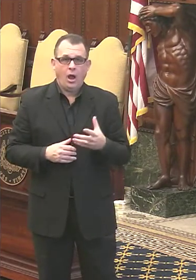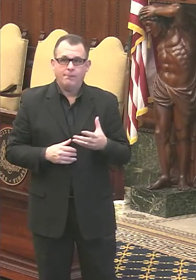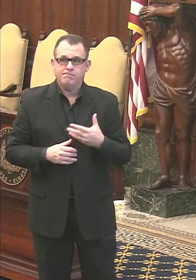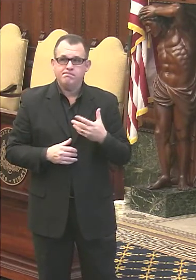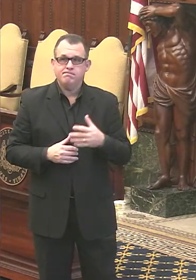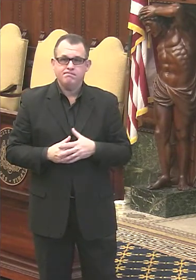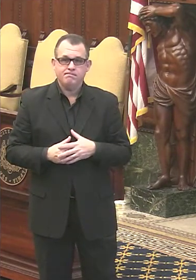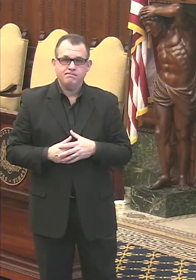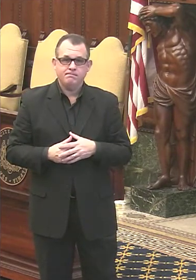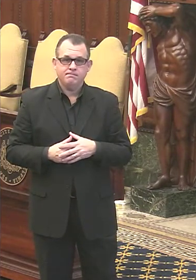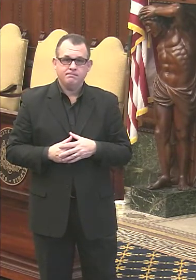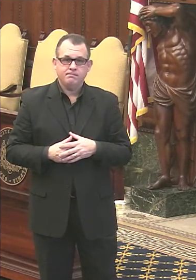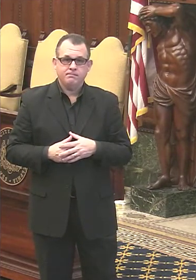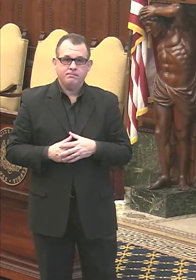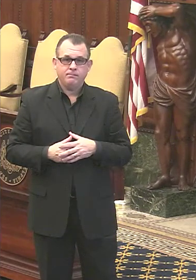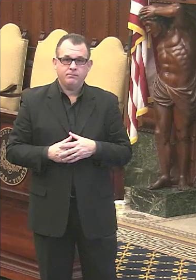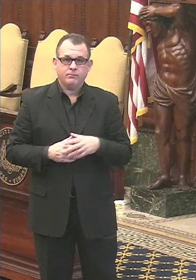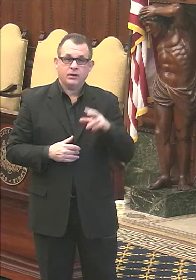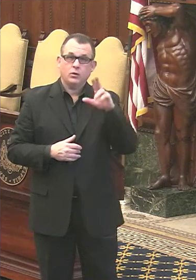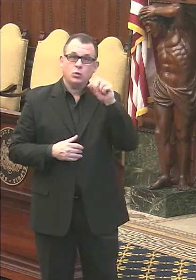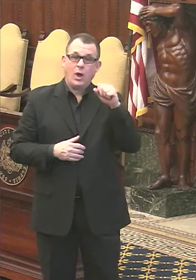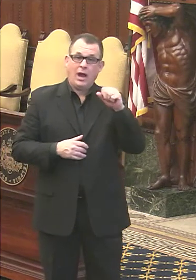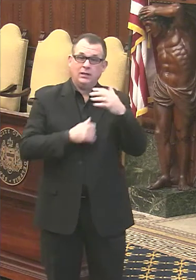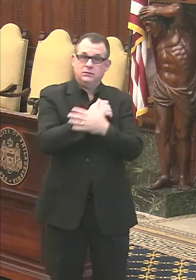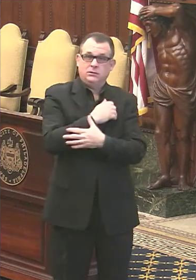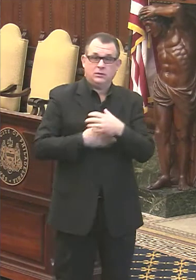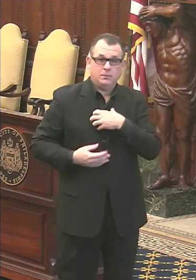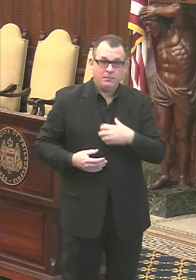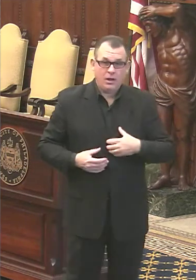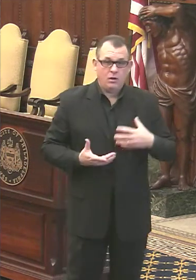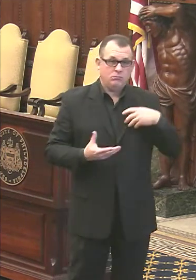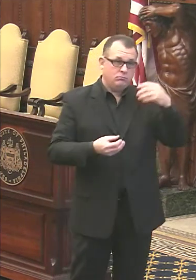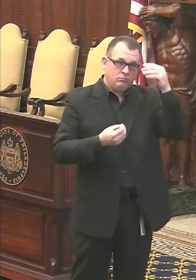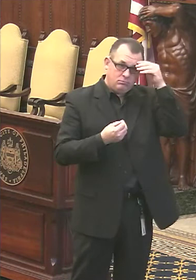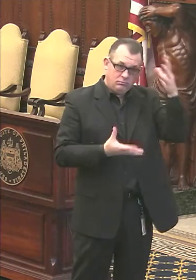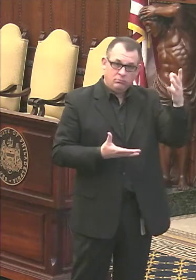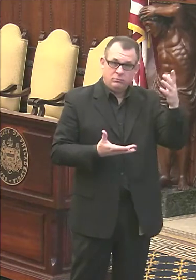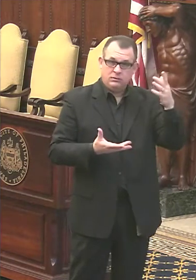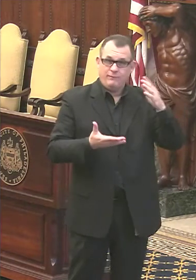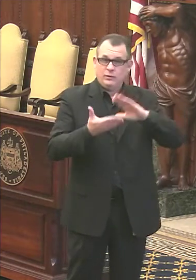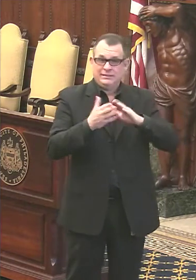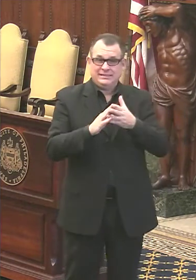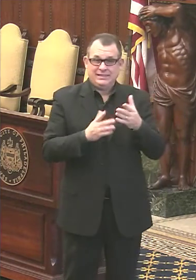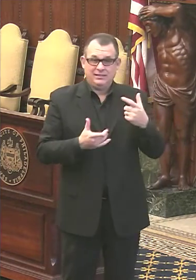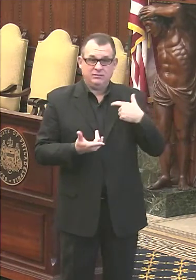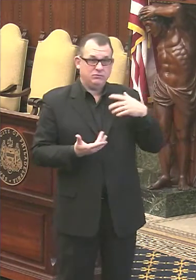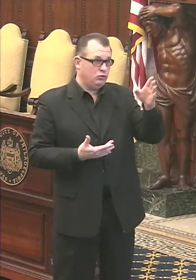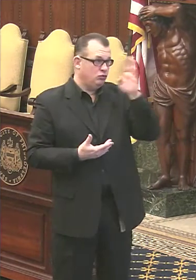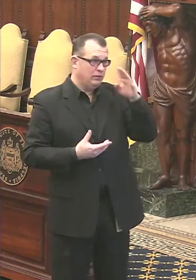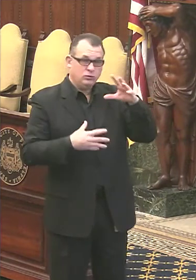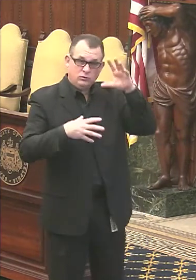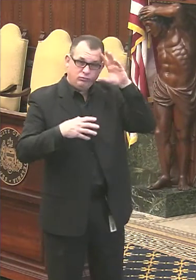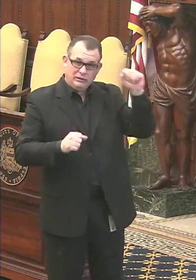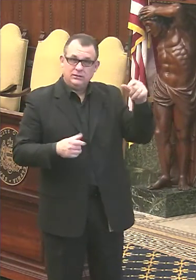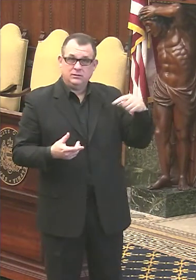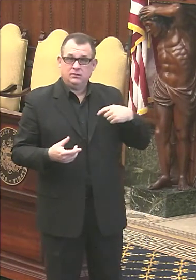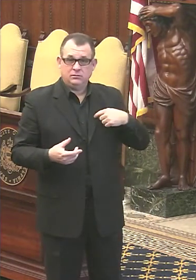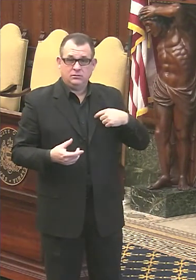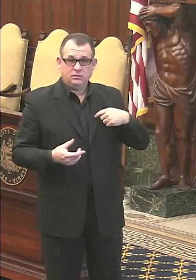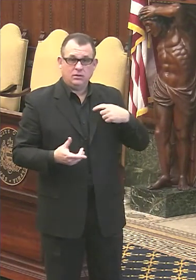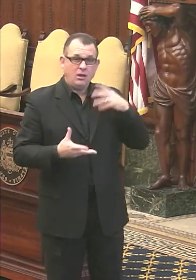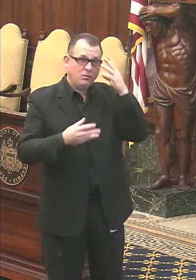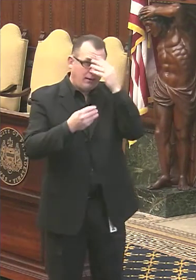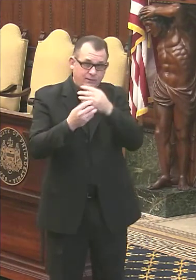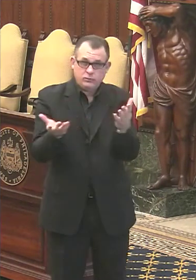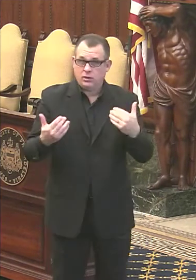the U S conference of mayors, uh, articulates the needs, uh, for cities directly to the administration and our, our, information is with